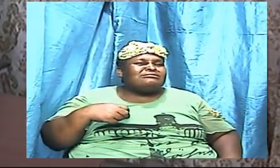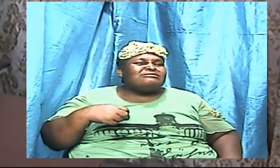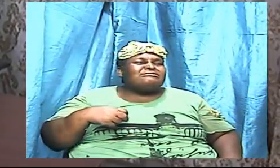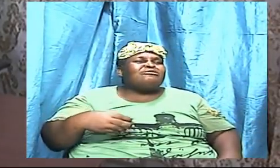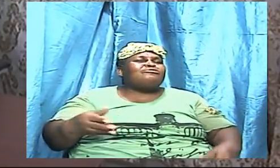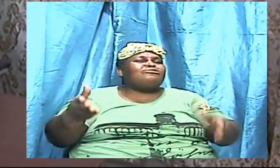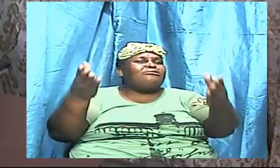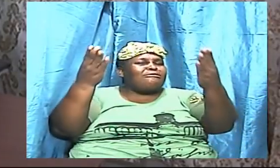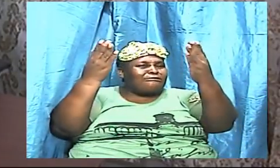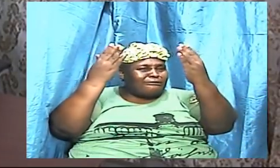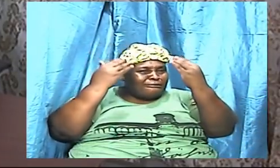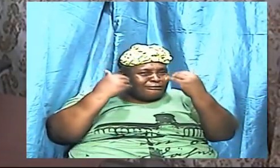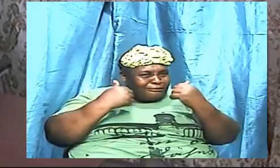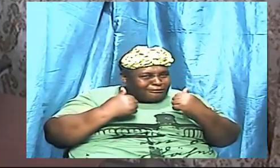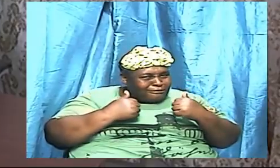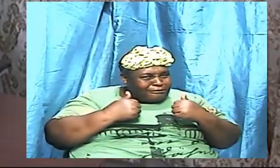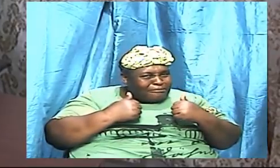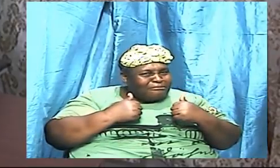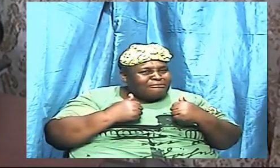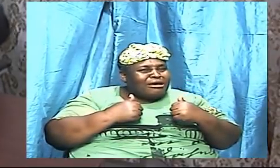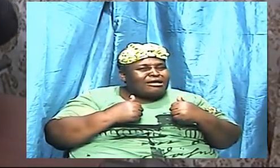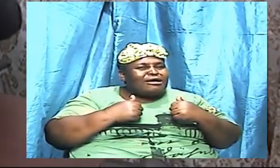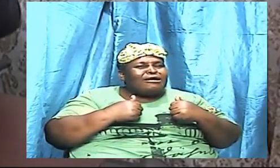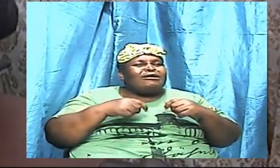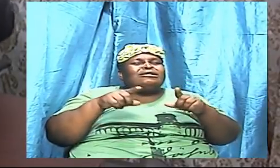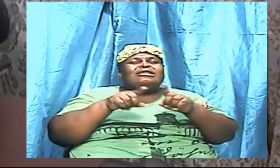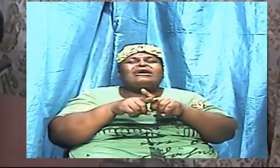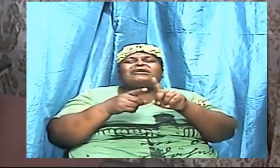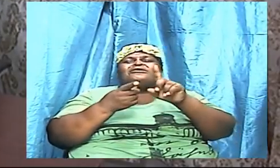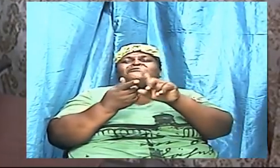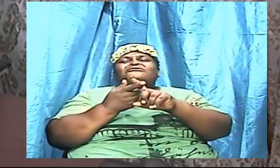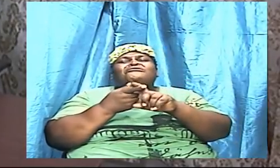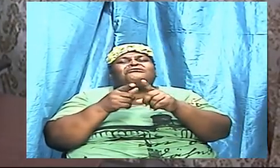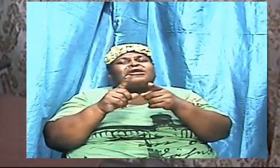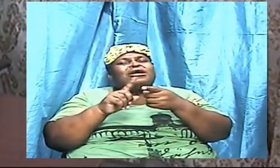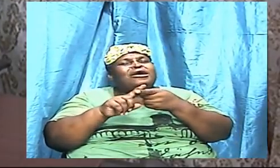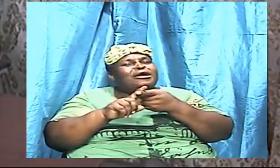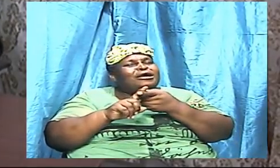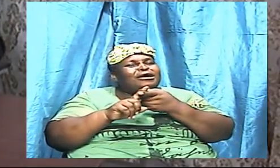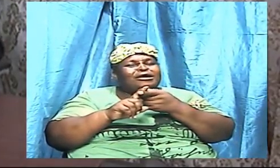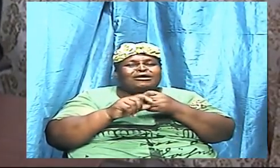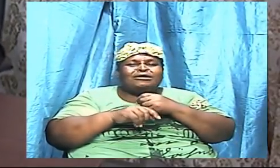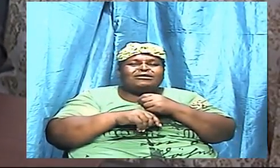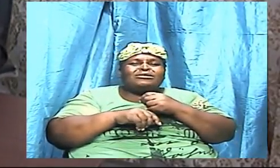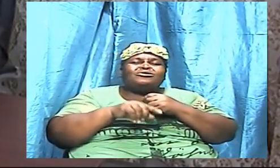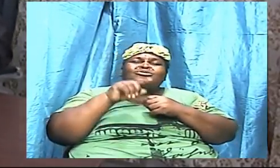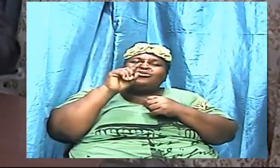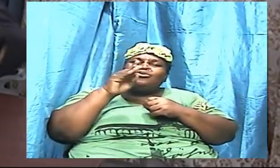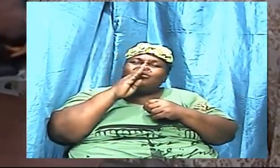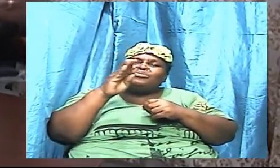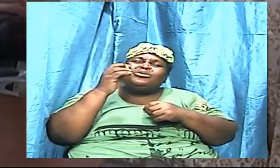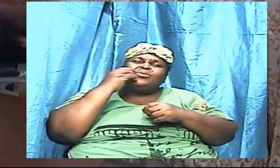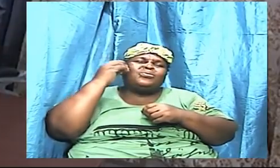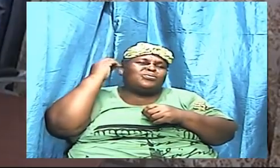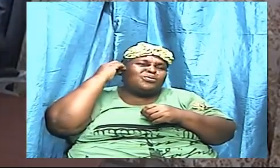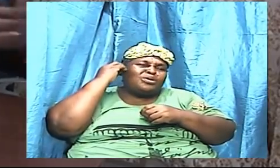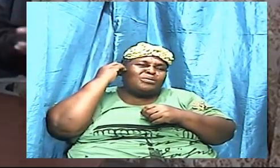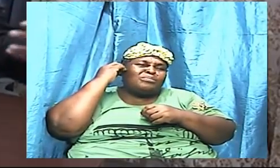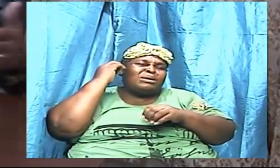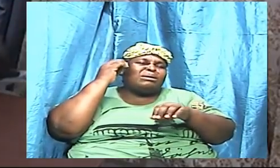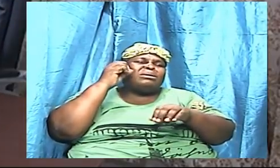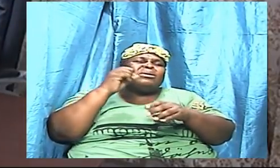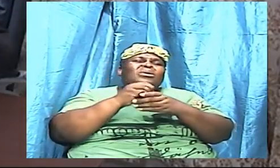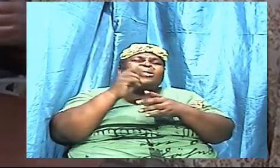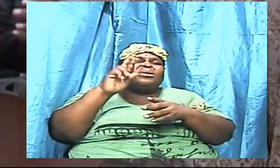ways so you will be at home or you will be at work and all of a sudden after 20